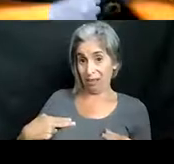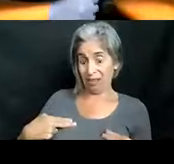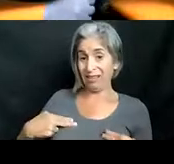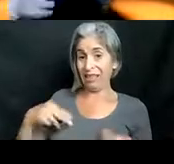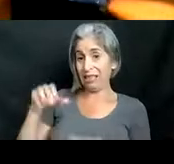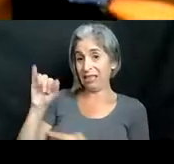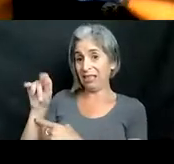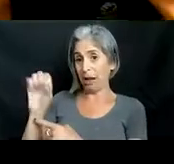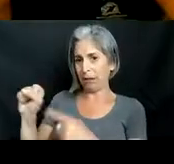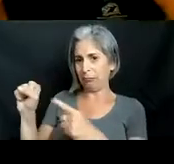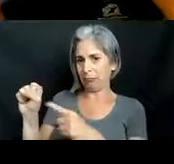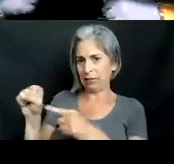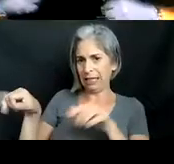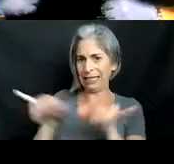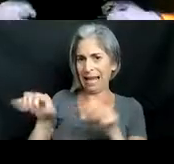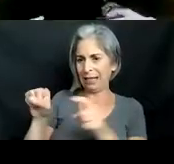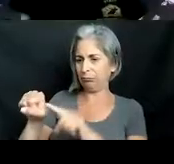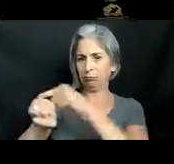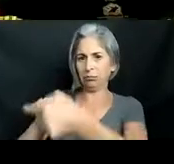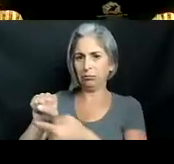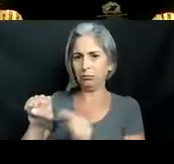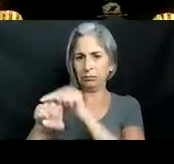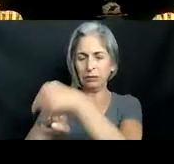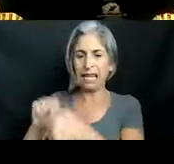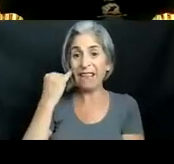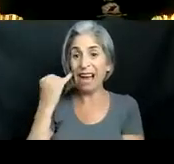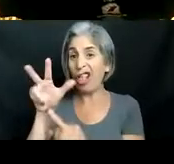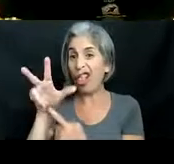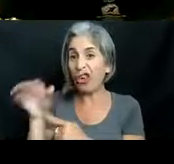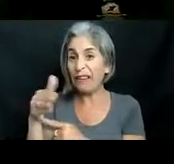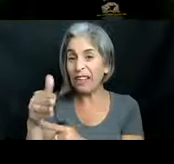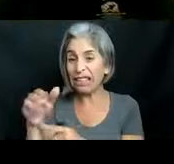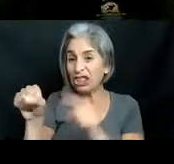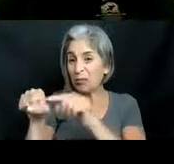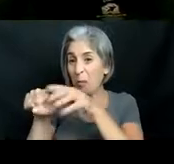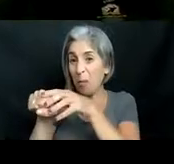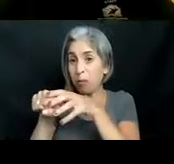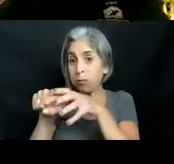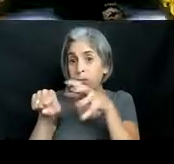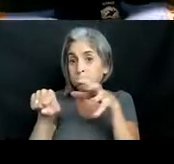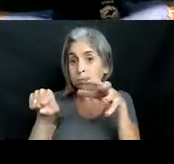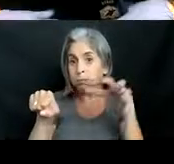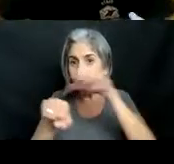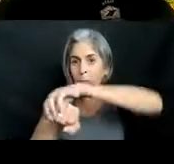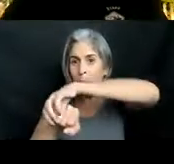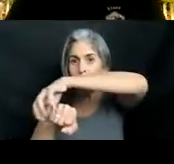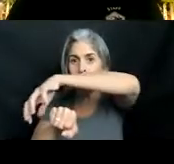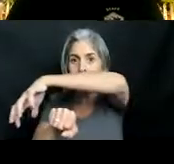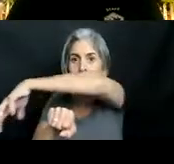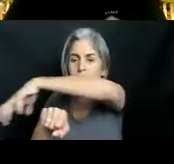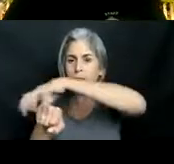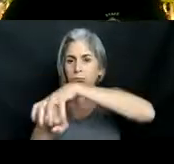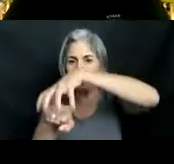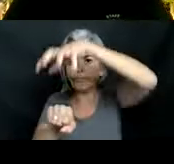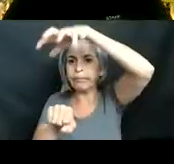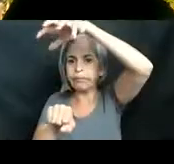so imagine if i had 30 fists inside of my stomach creating this big big big uh disk and that's how far out i could